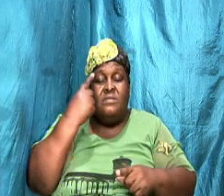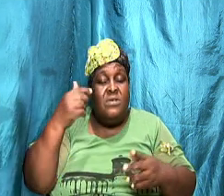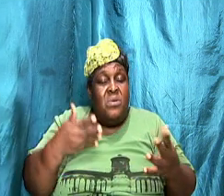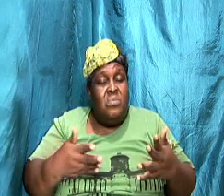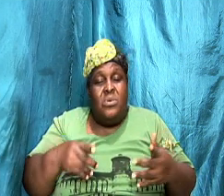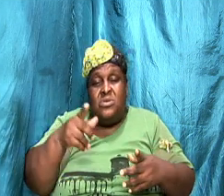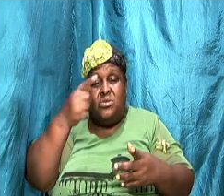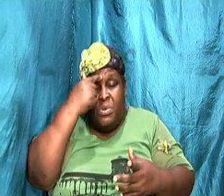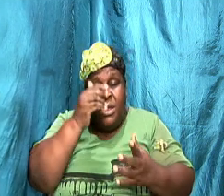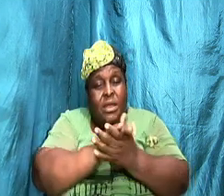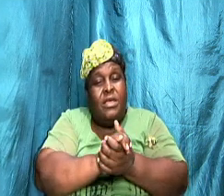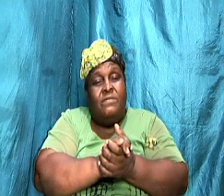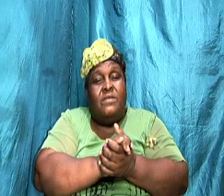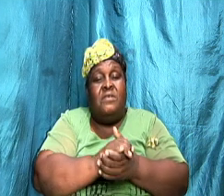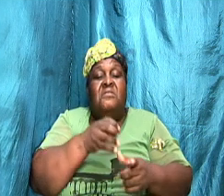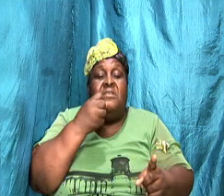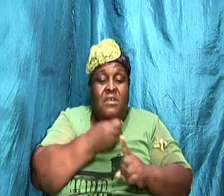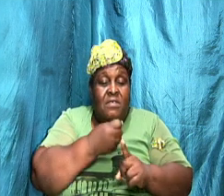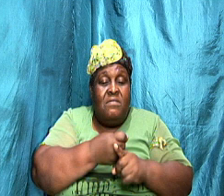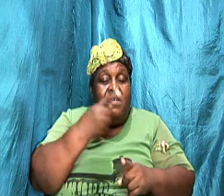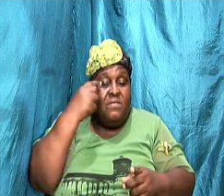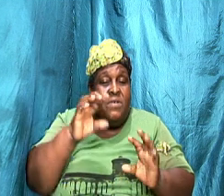you have to fight for your relationship